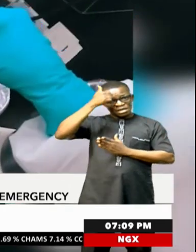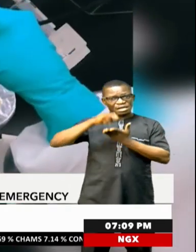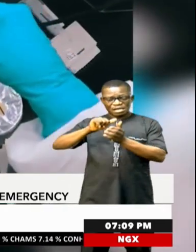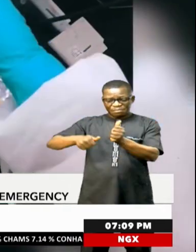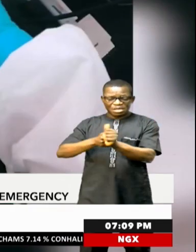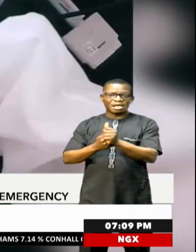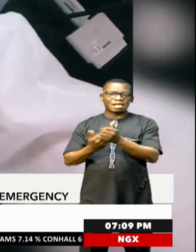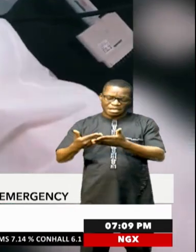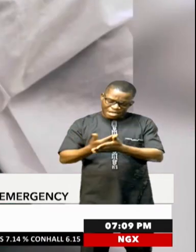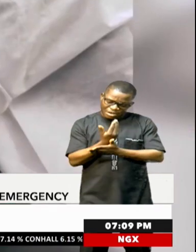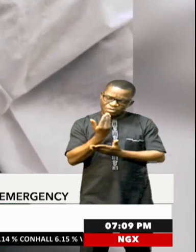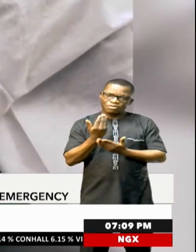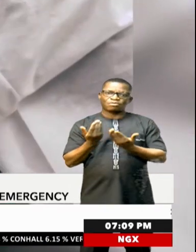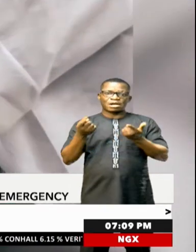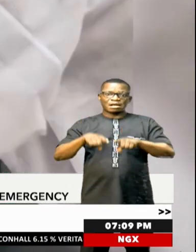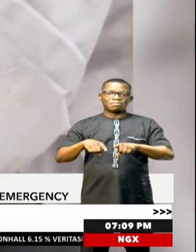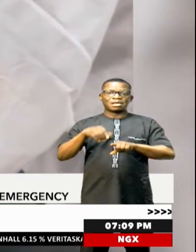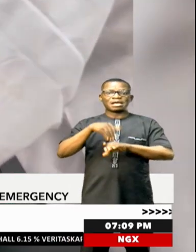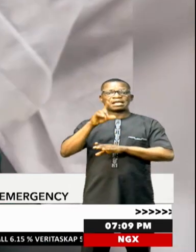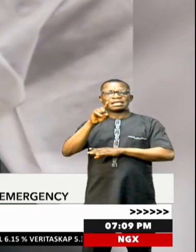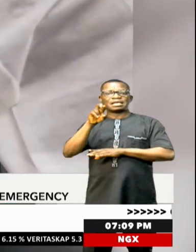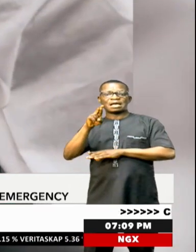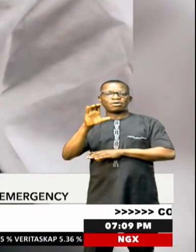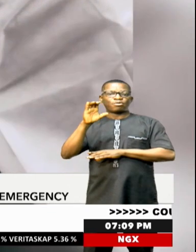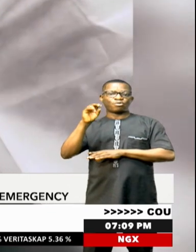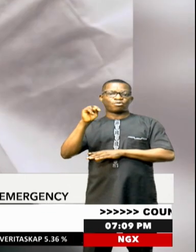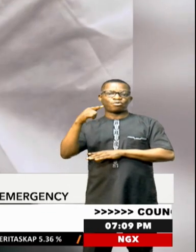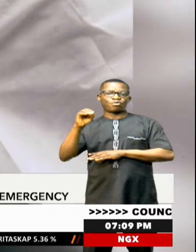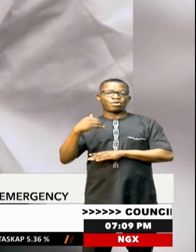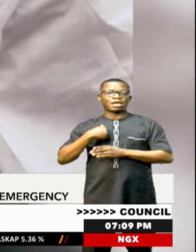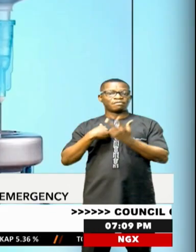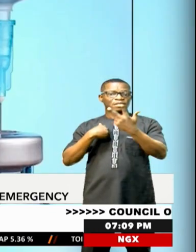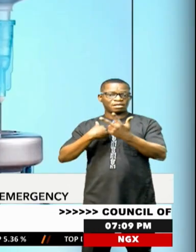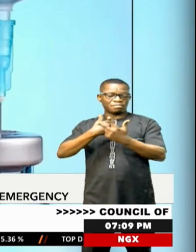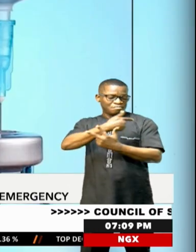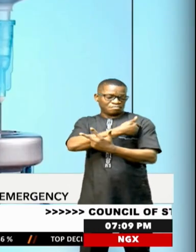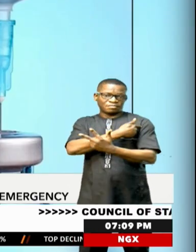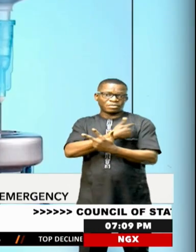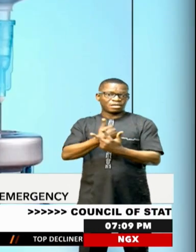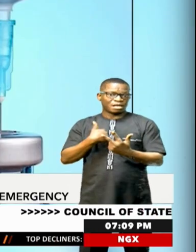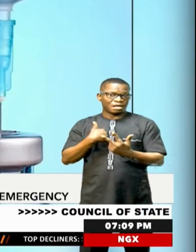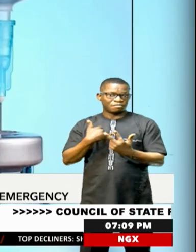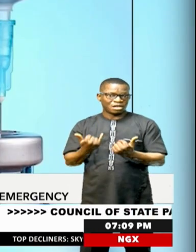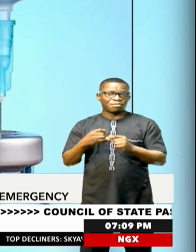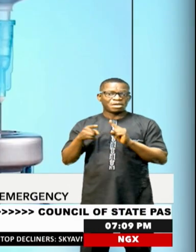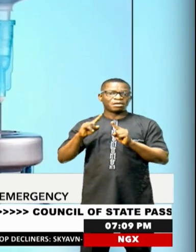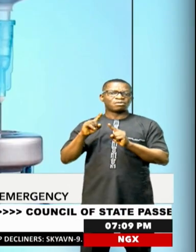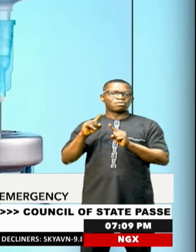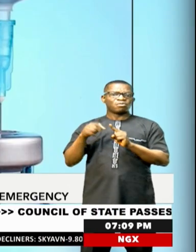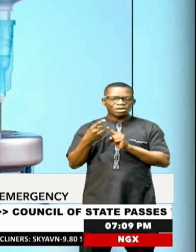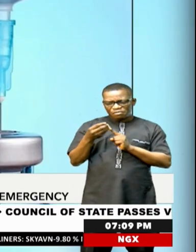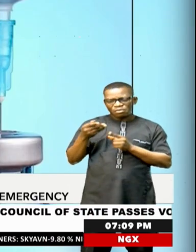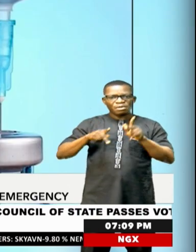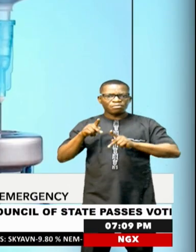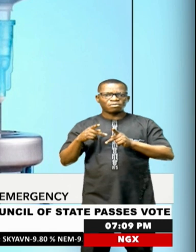new recently discovered variant in DR Congo. There are three vaccines that exist, but only people at risk or who